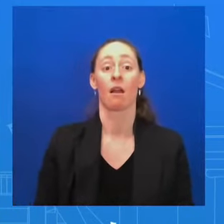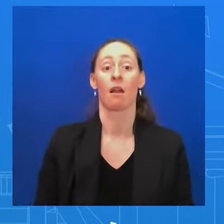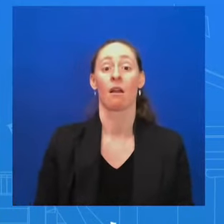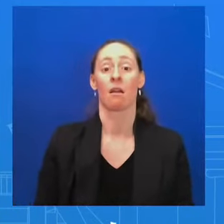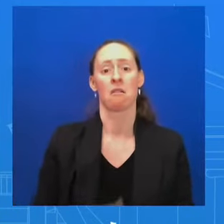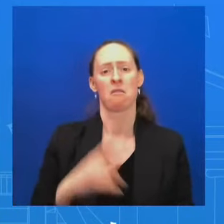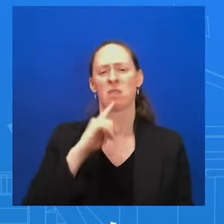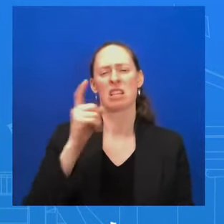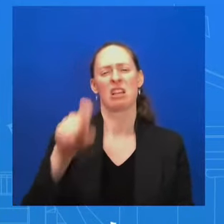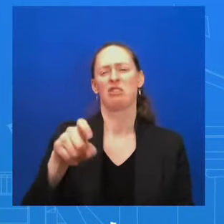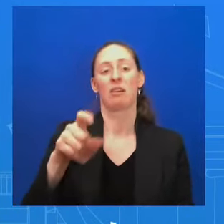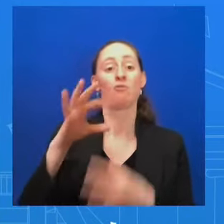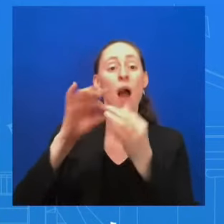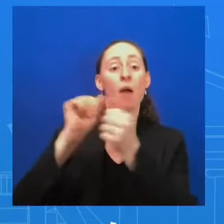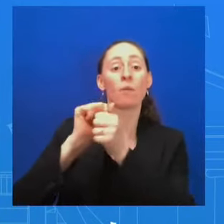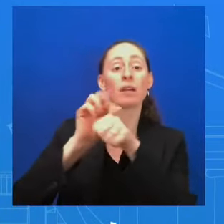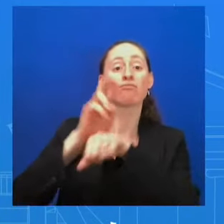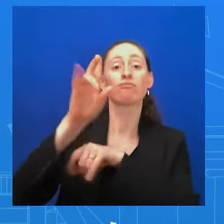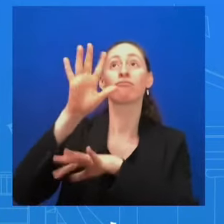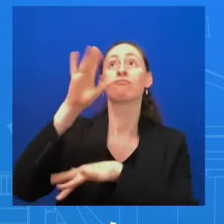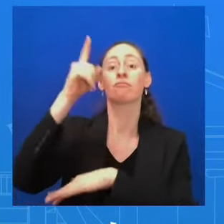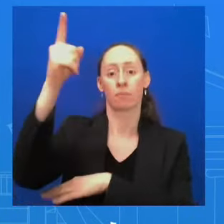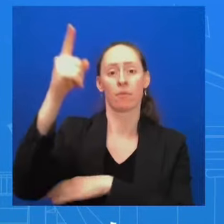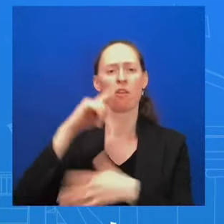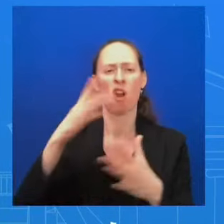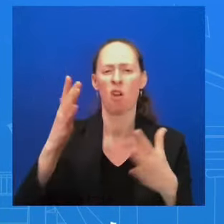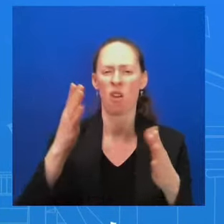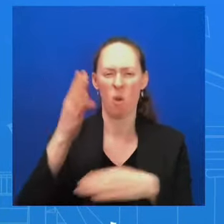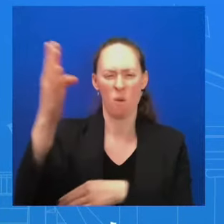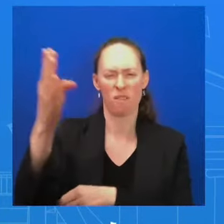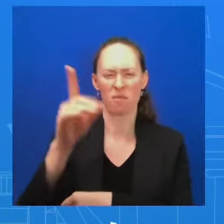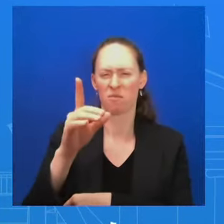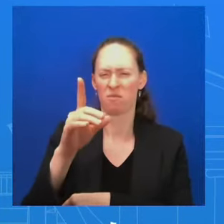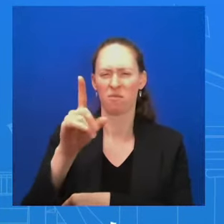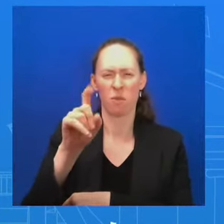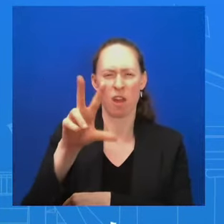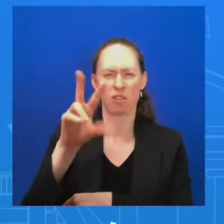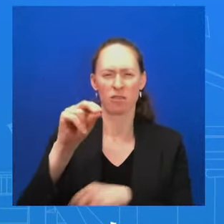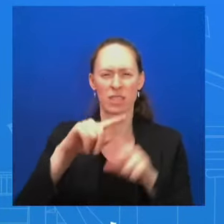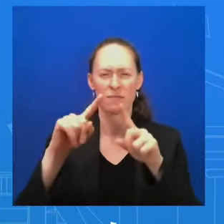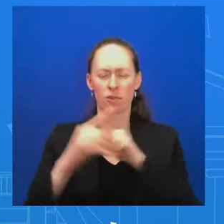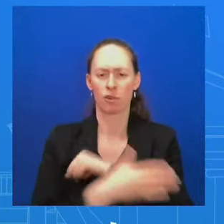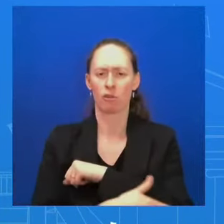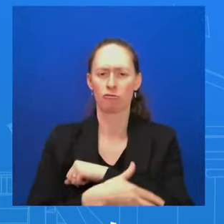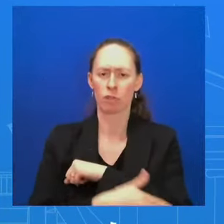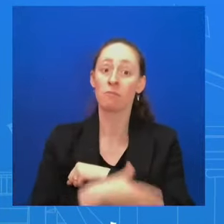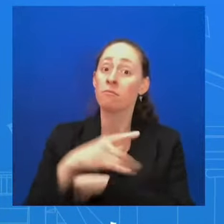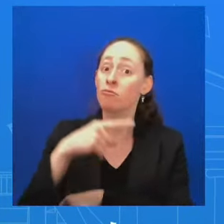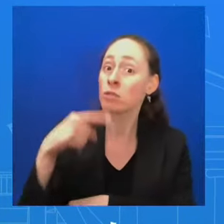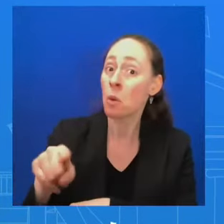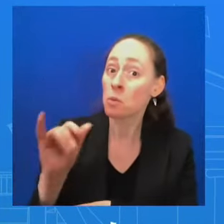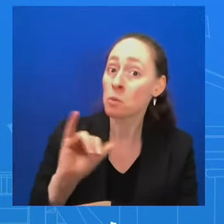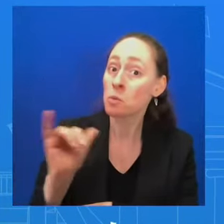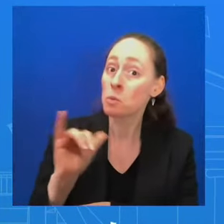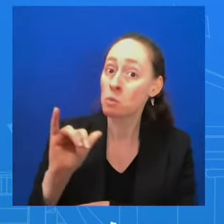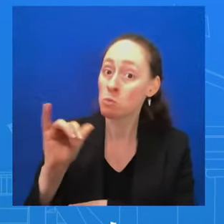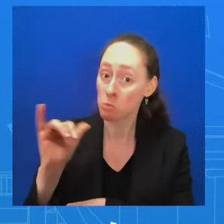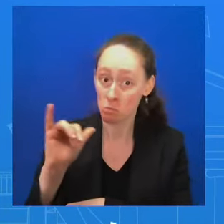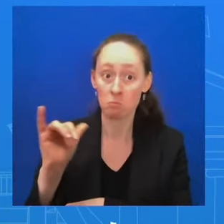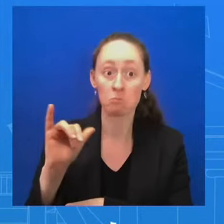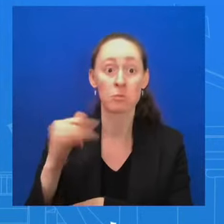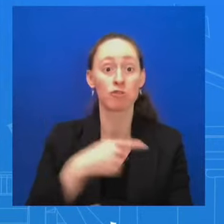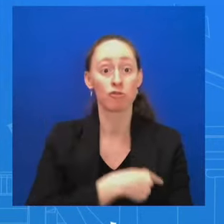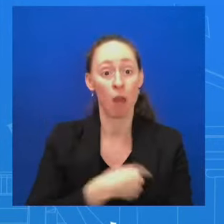130 countries, including Russia, PRC, and, of course, the United States, prohibits the deployment of, quote,